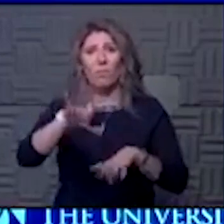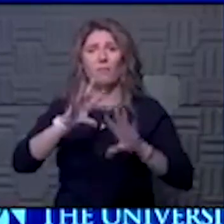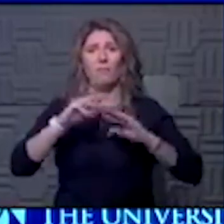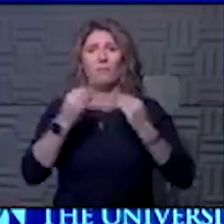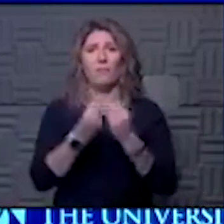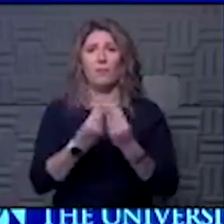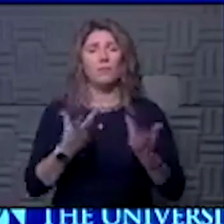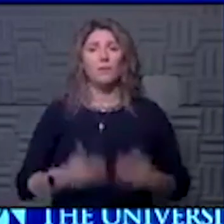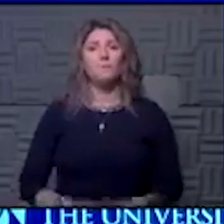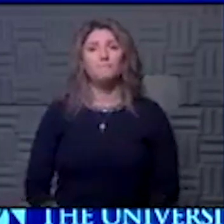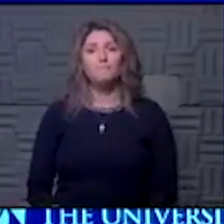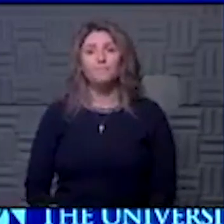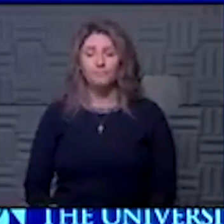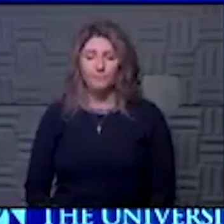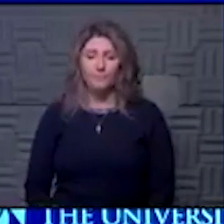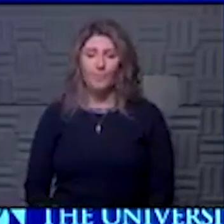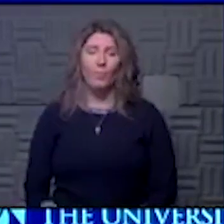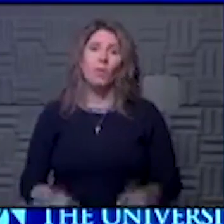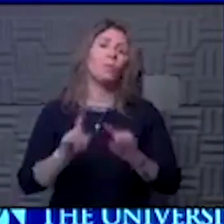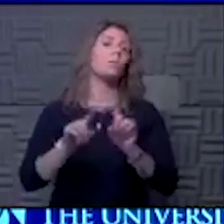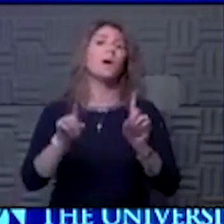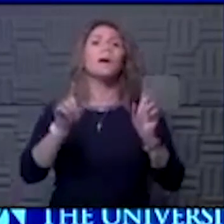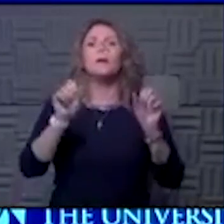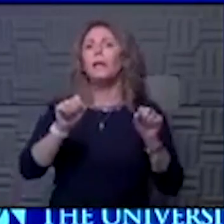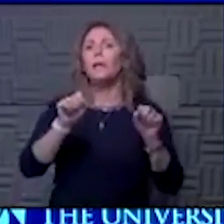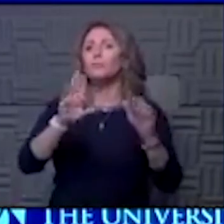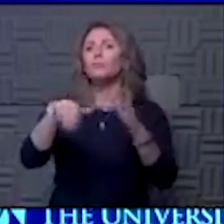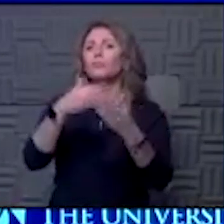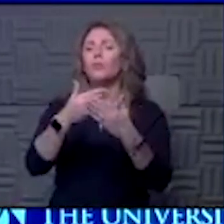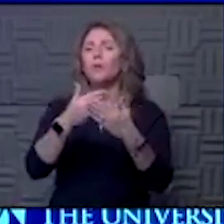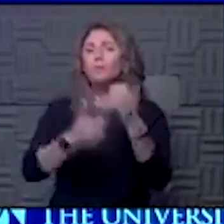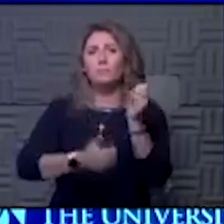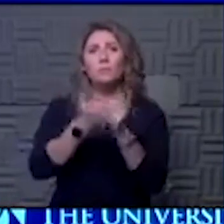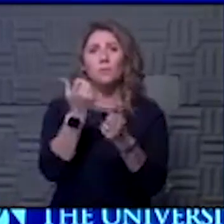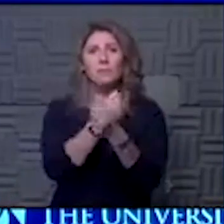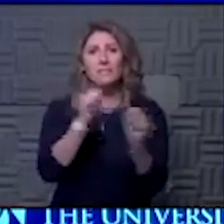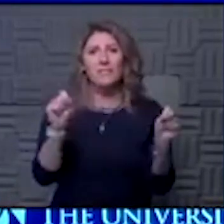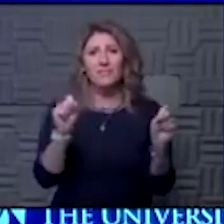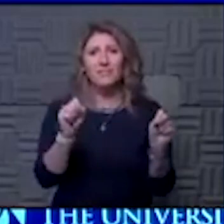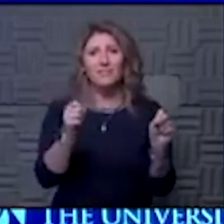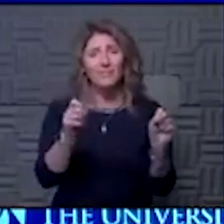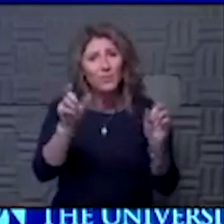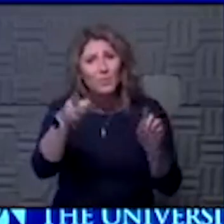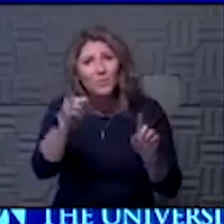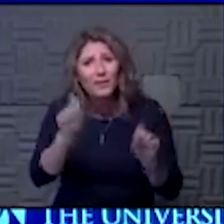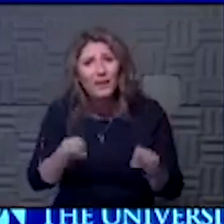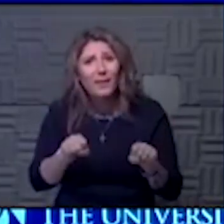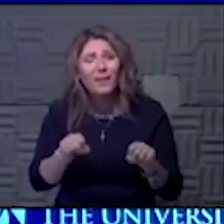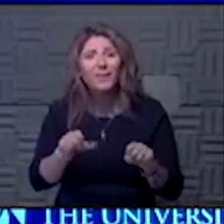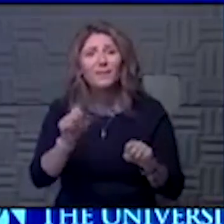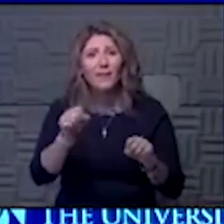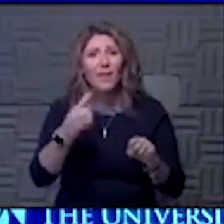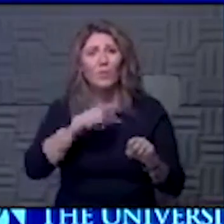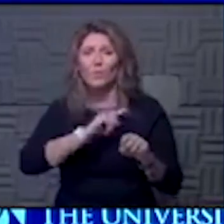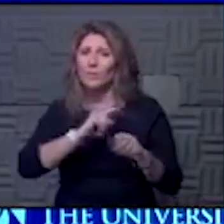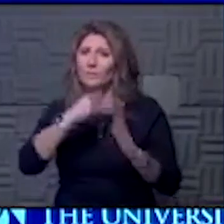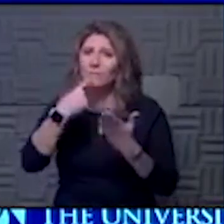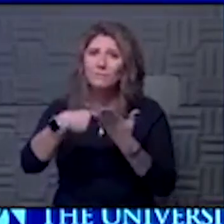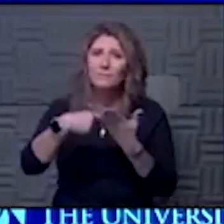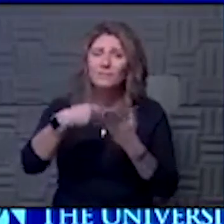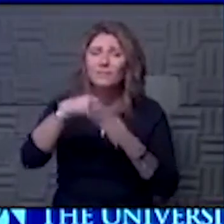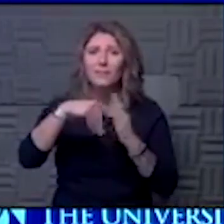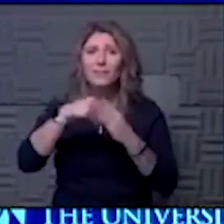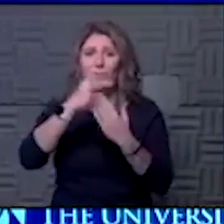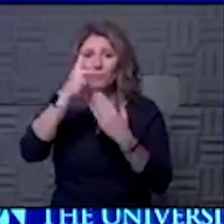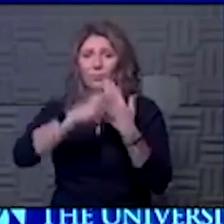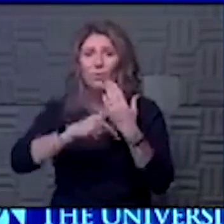can you get up there and be mostly safe? You can't, right? You can, as we've talked about in the program before. You